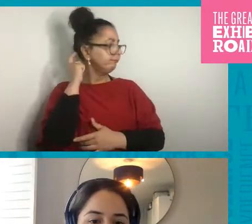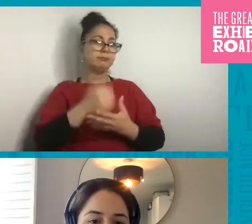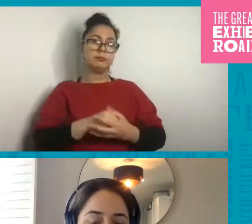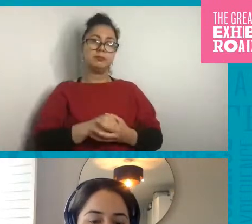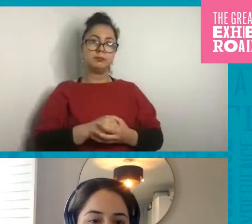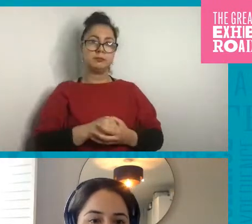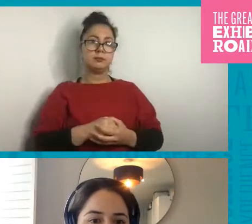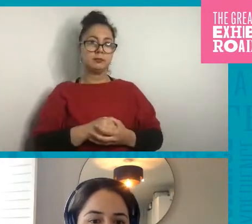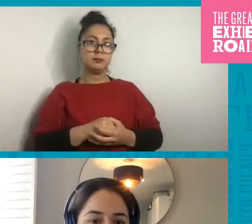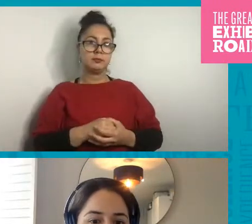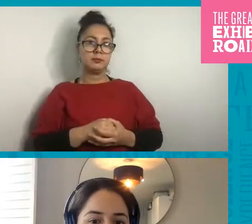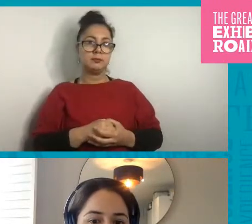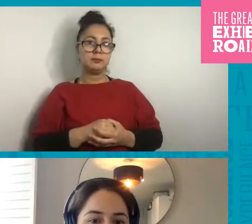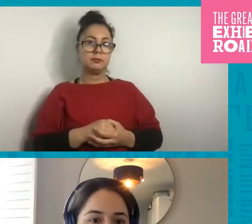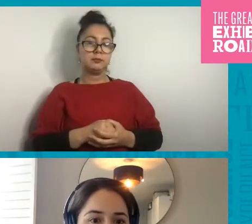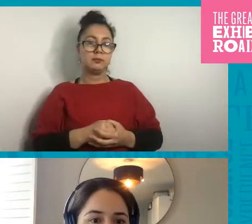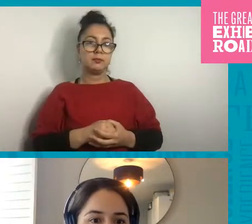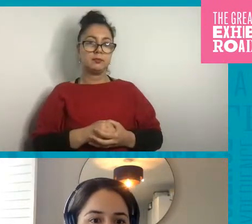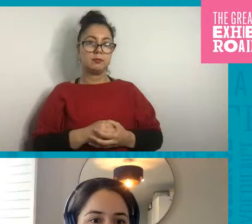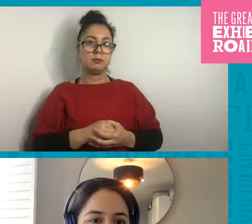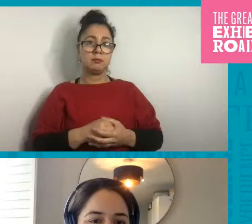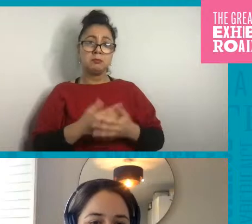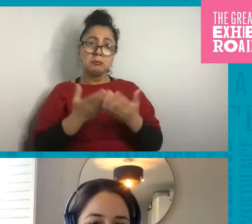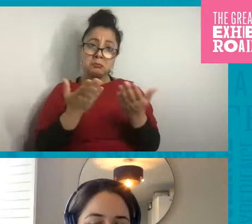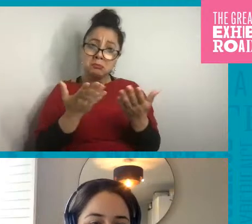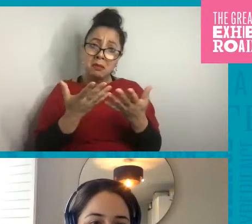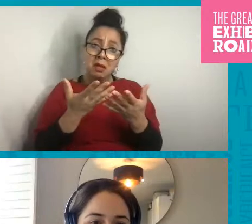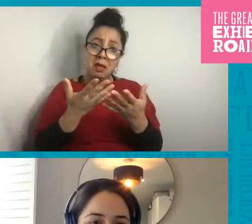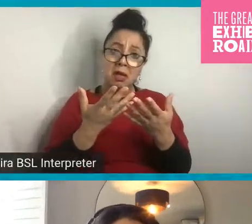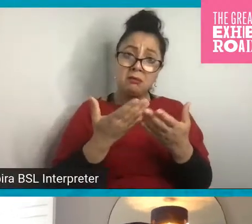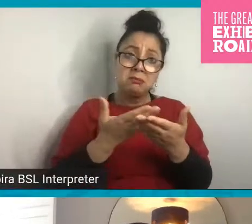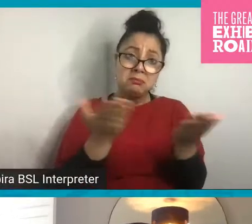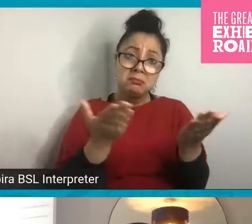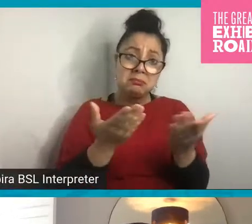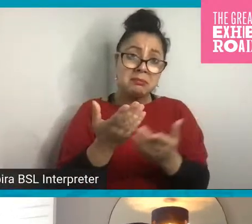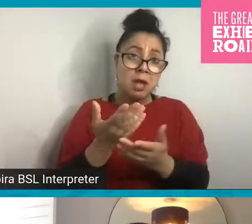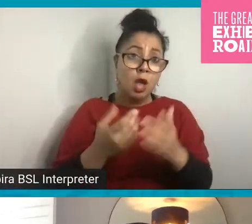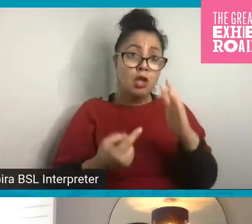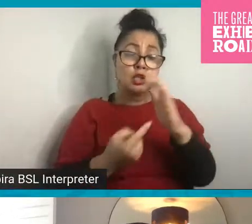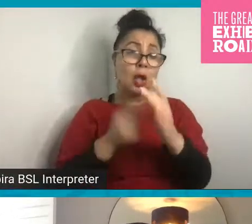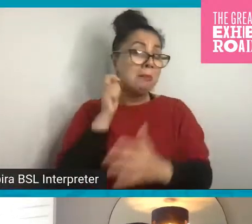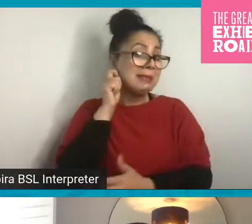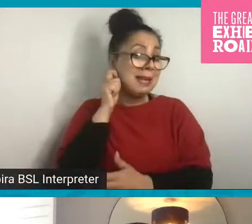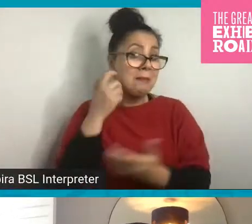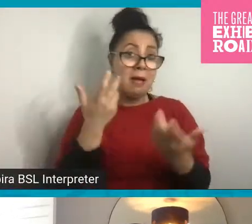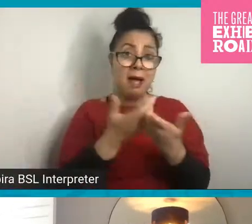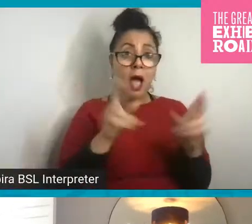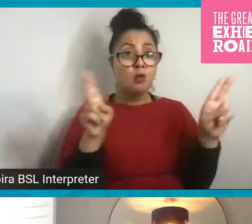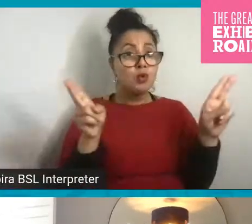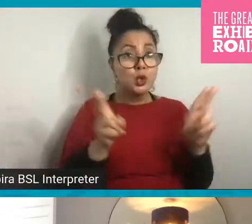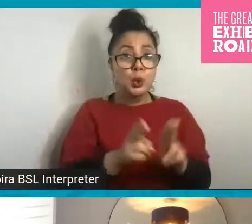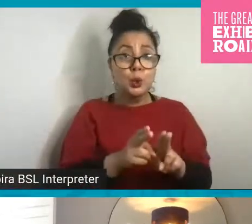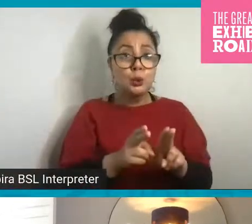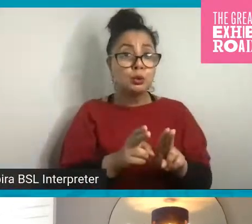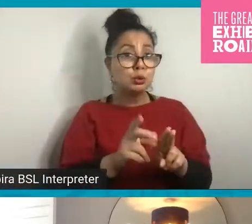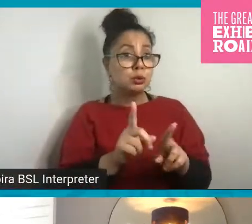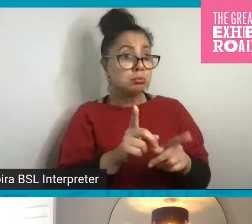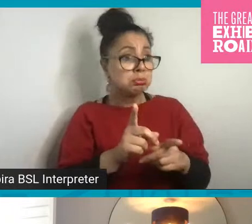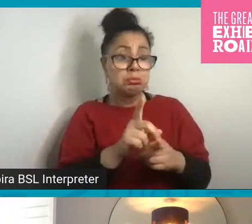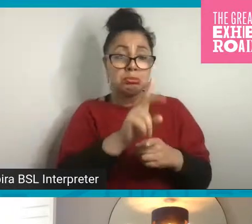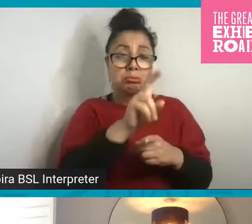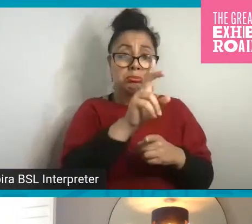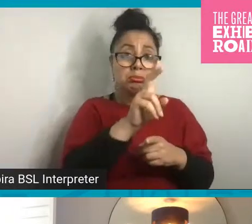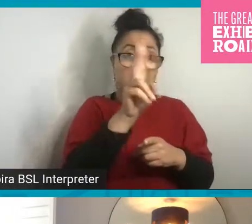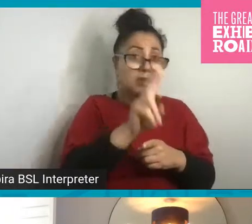And do you have any top tips for reducing energy? Yeah, sure. So there,